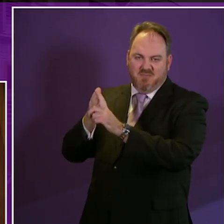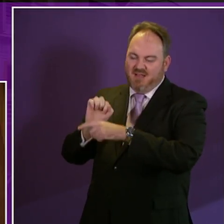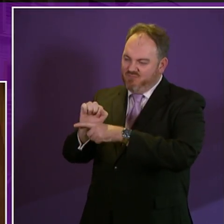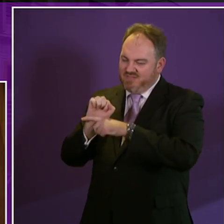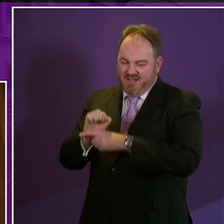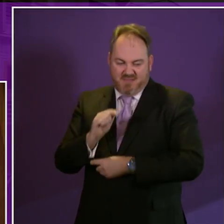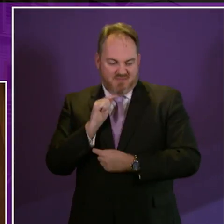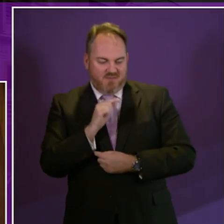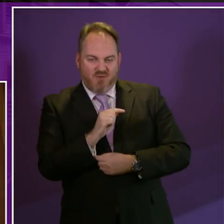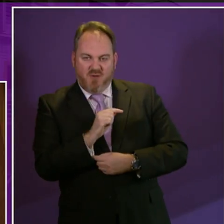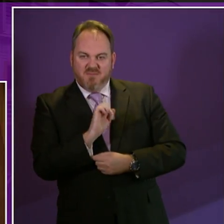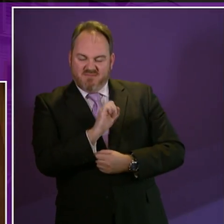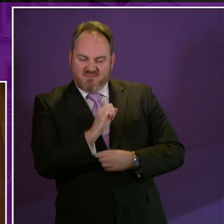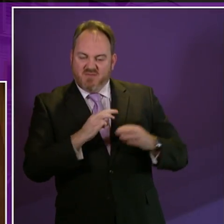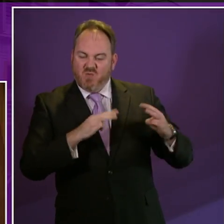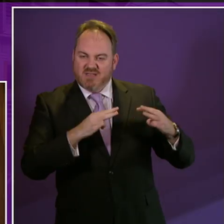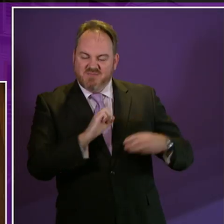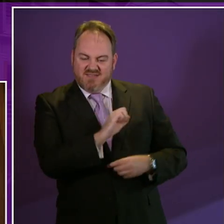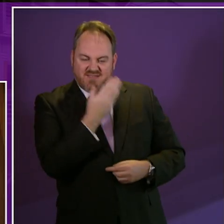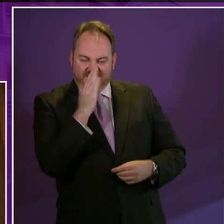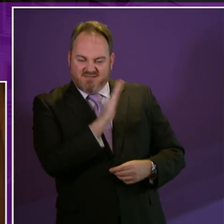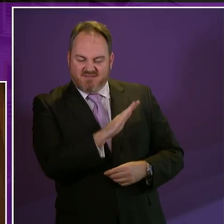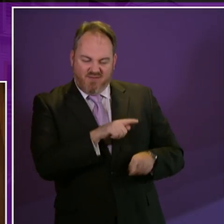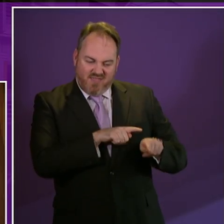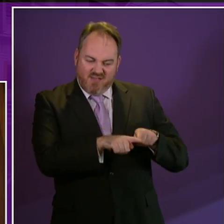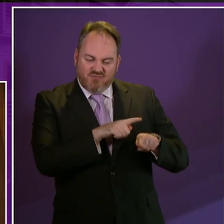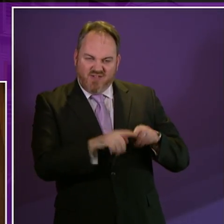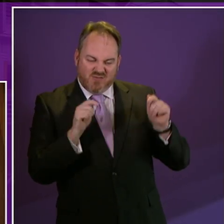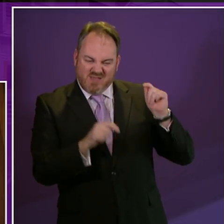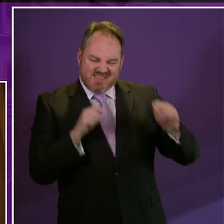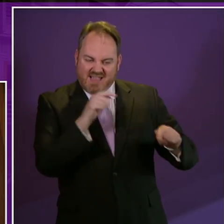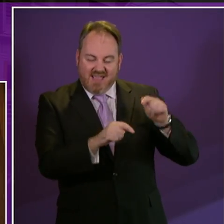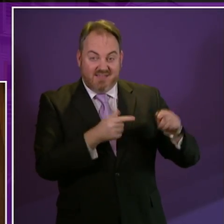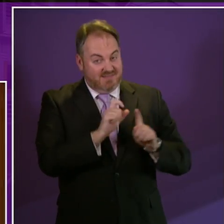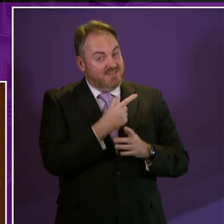the dark cloud of Westminster and their attack on the disabled.